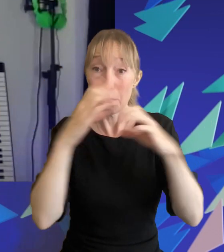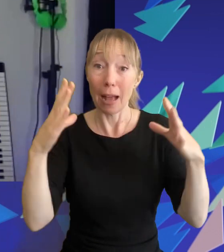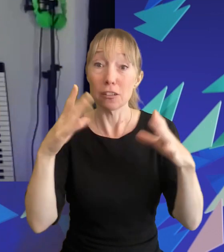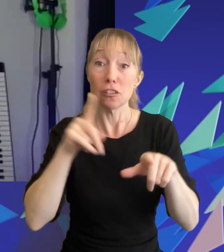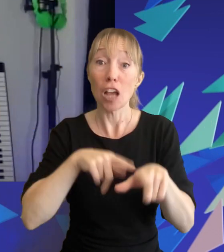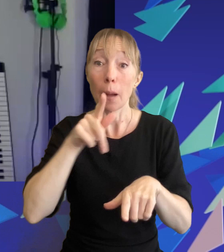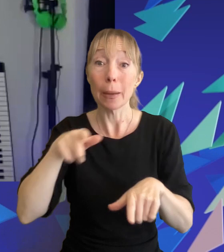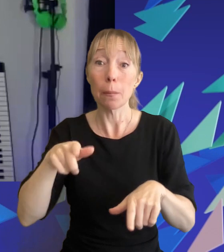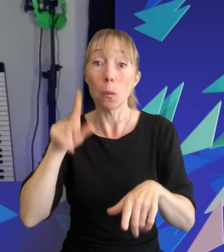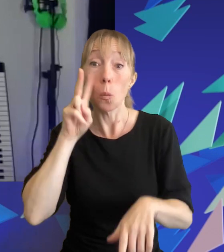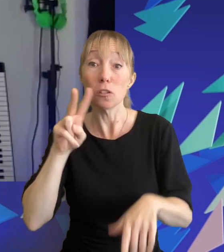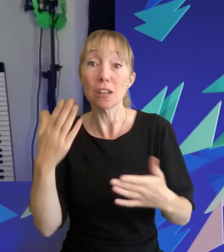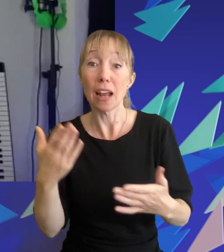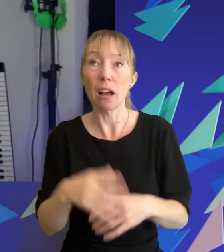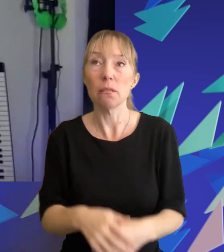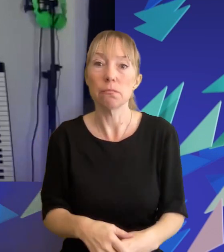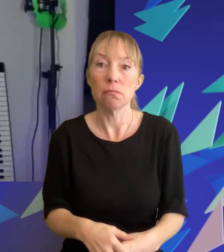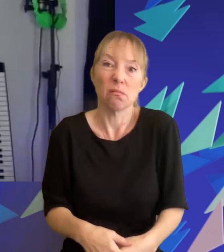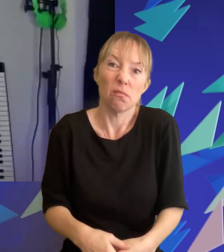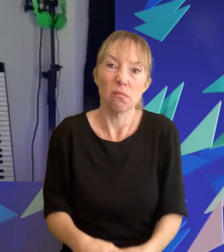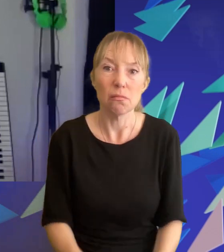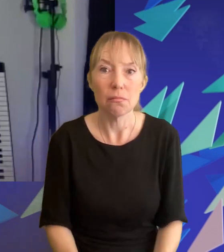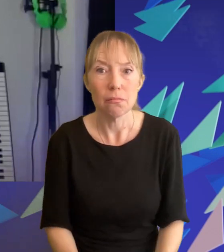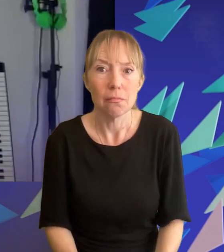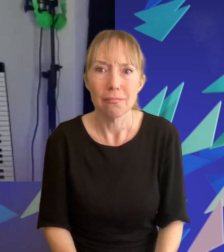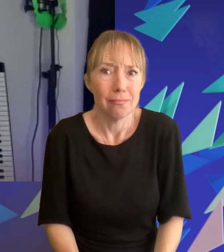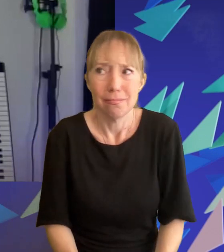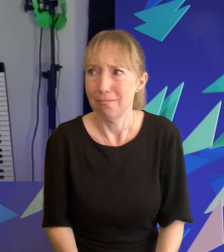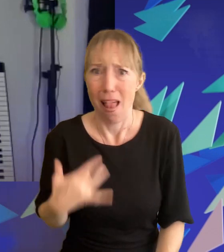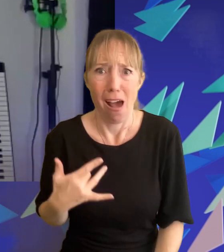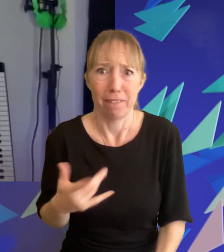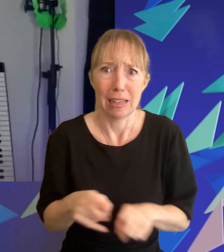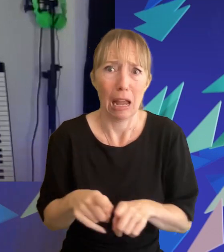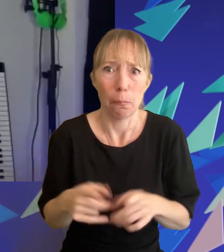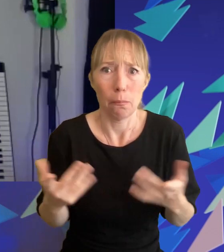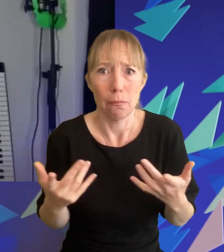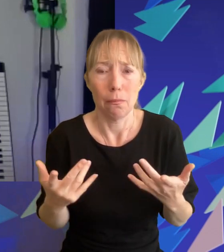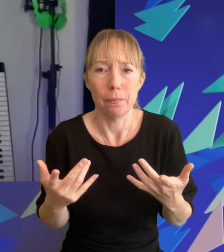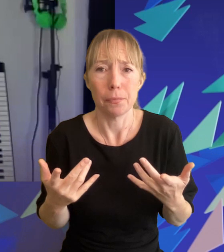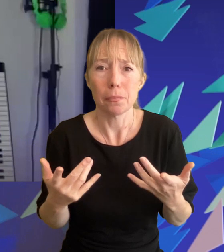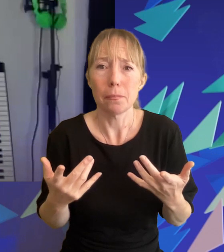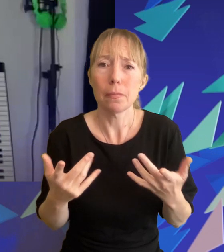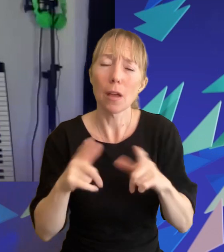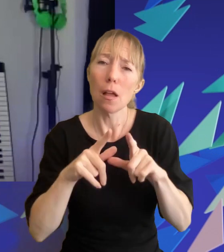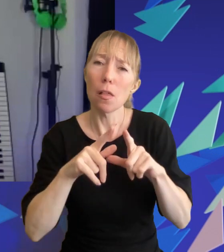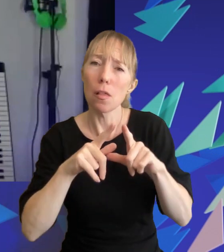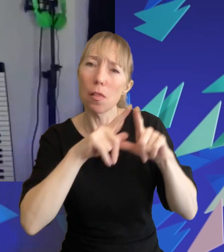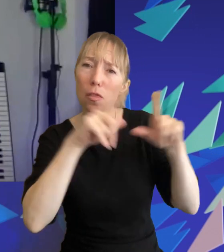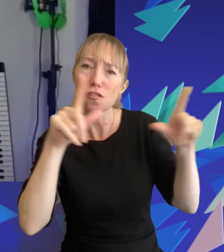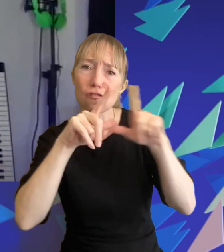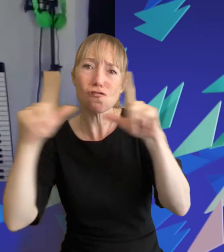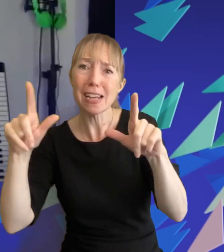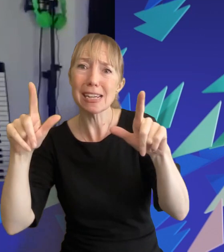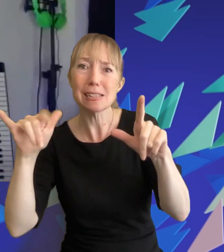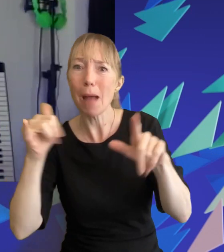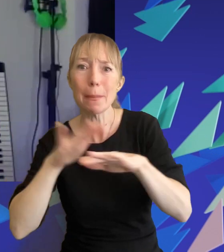people watching that and being like oh this is this is our lives i mean the screens may not be showing kids fighting